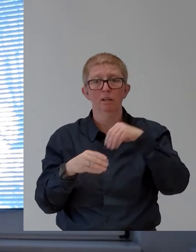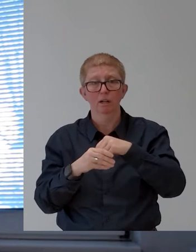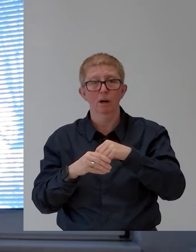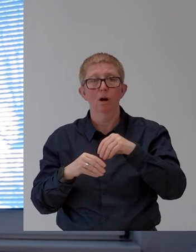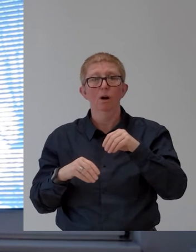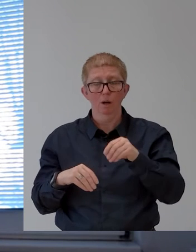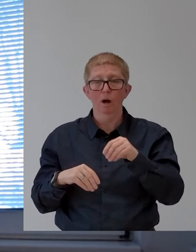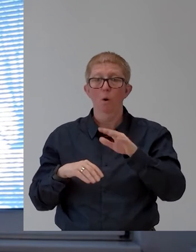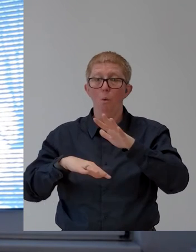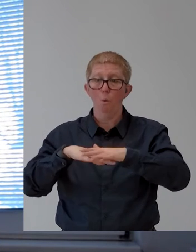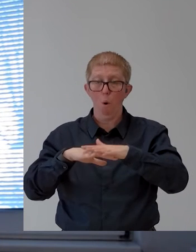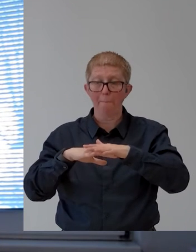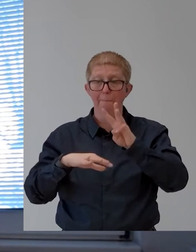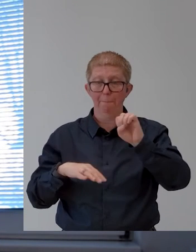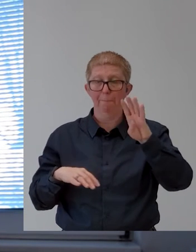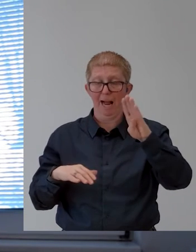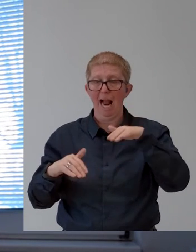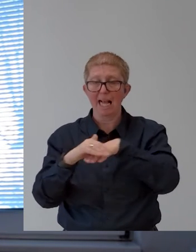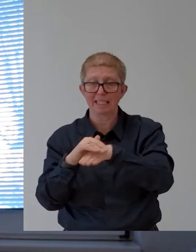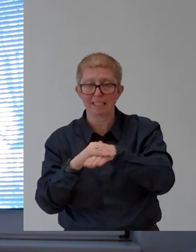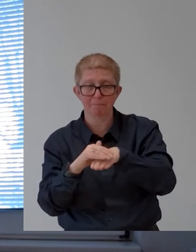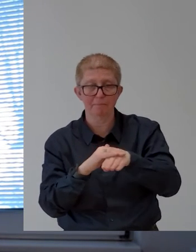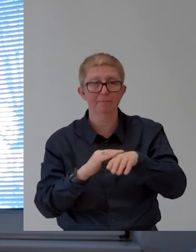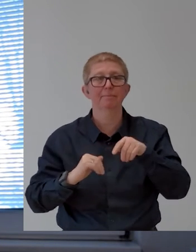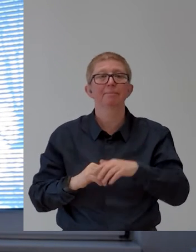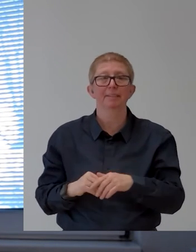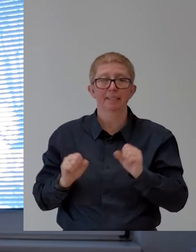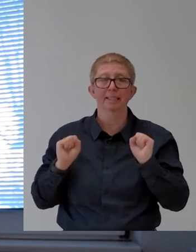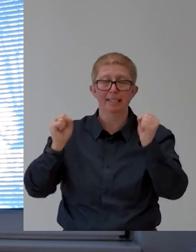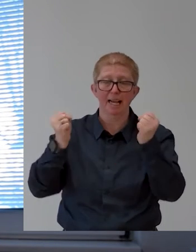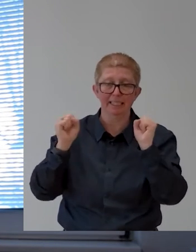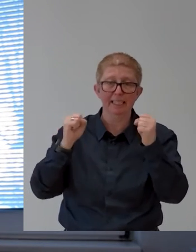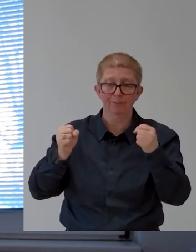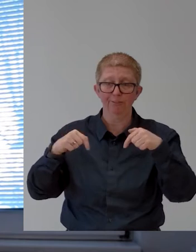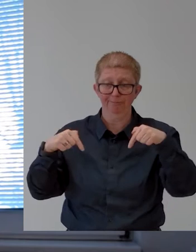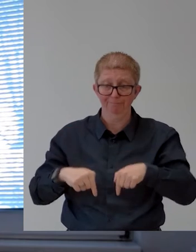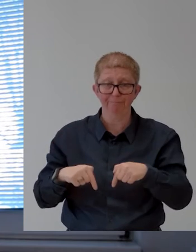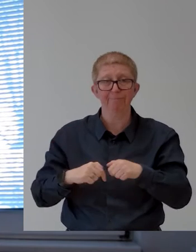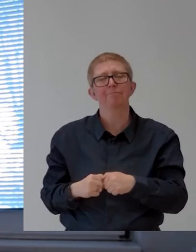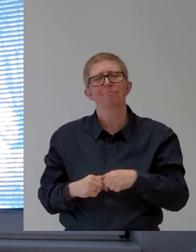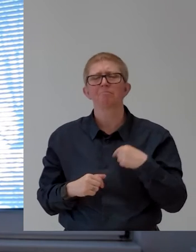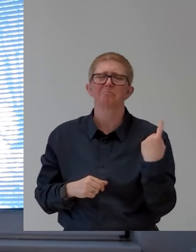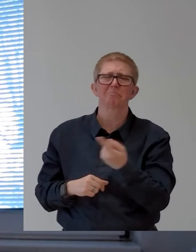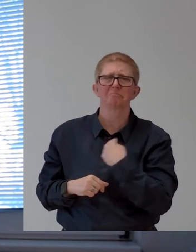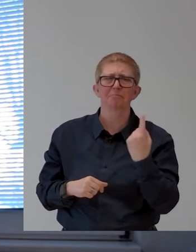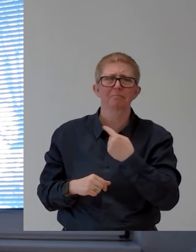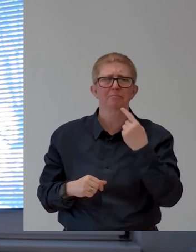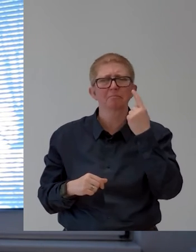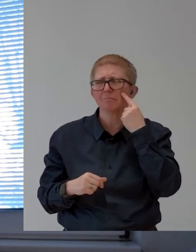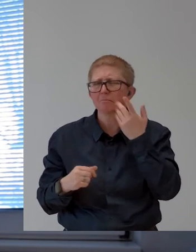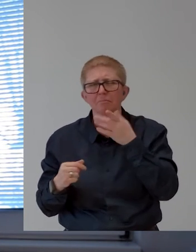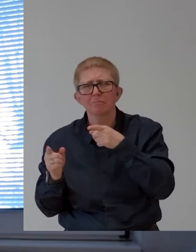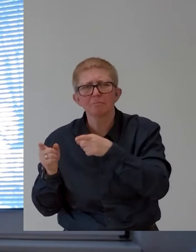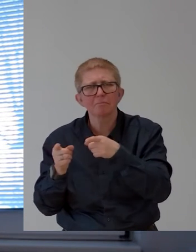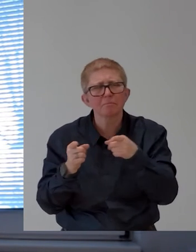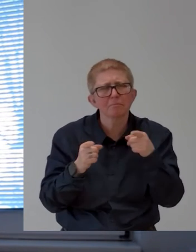focuses on making the web, including apps and technologies that we all know available or accessible